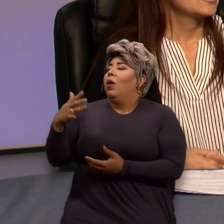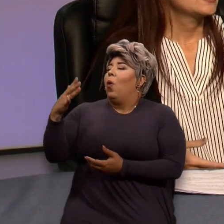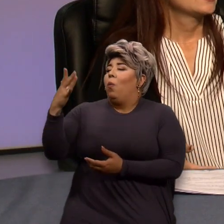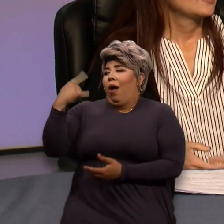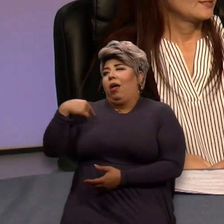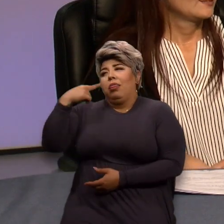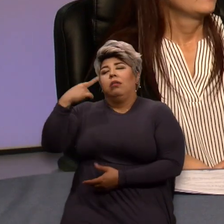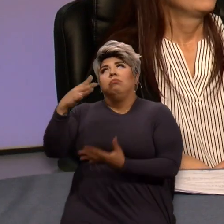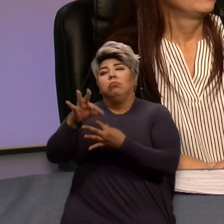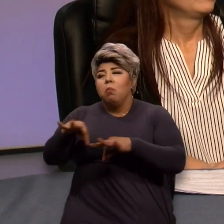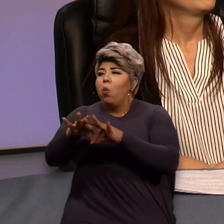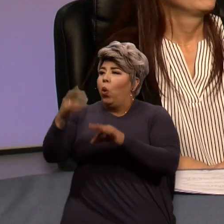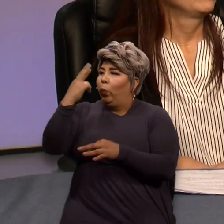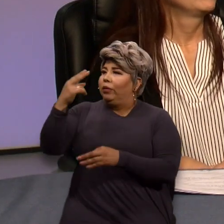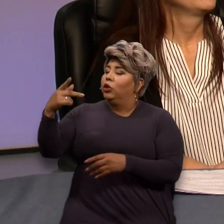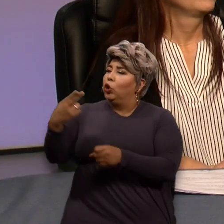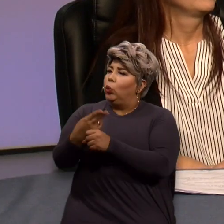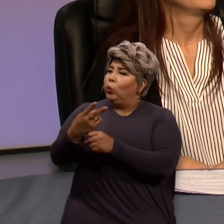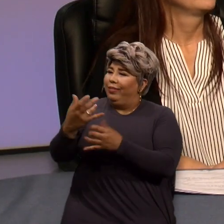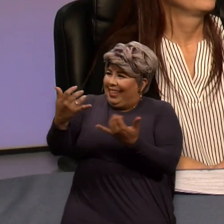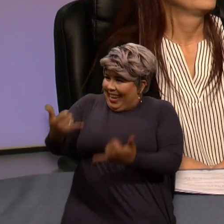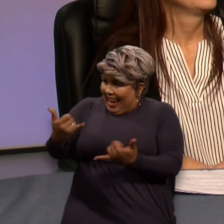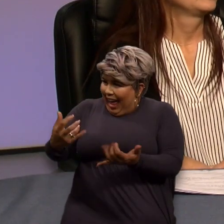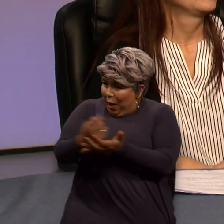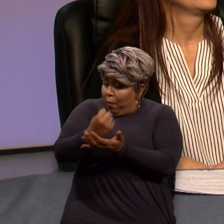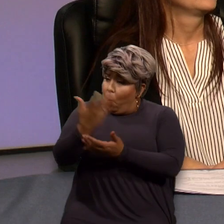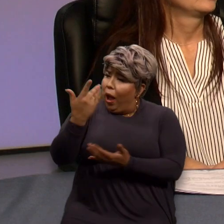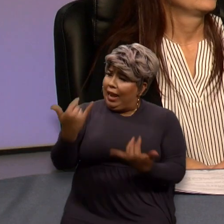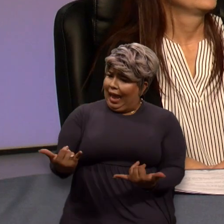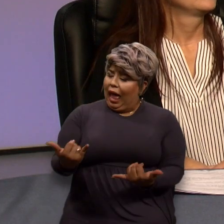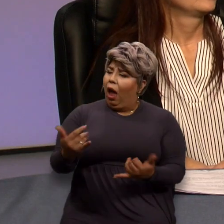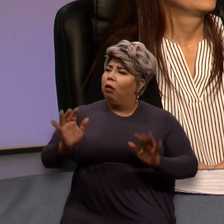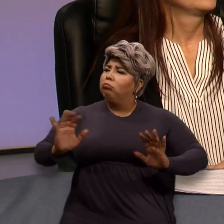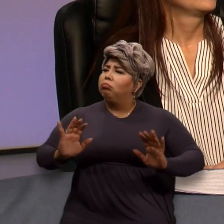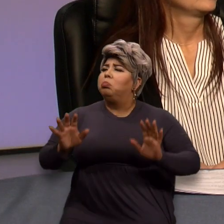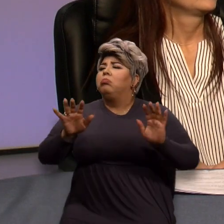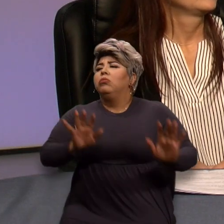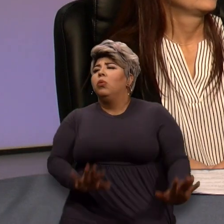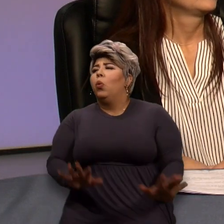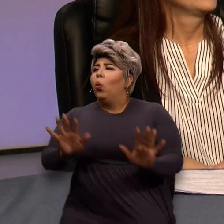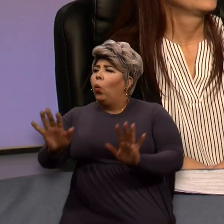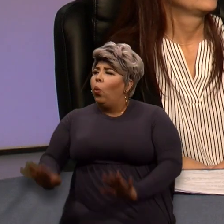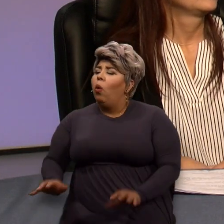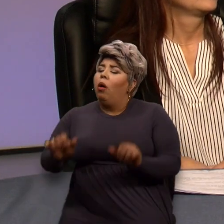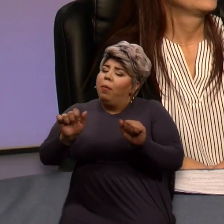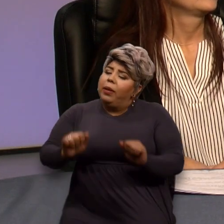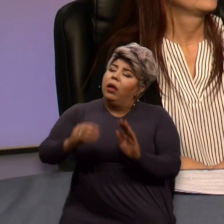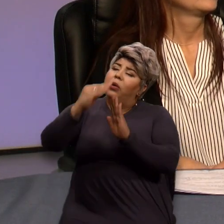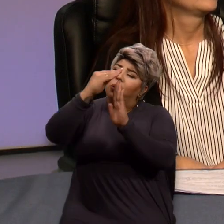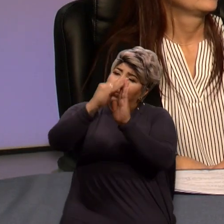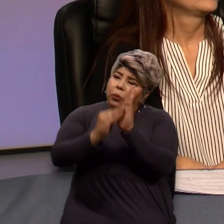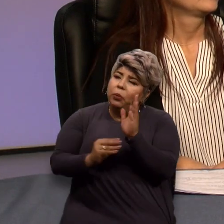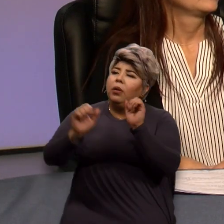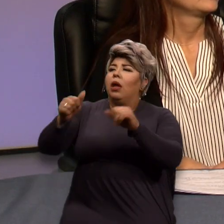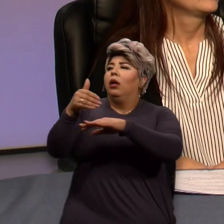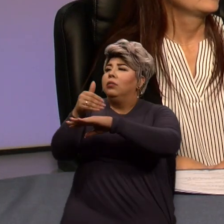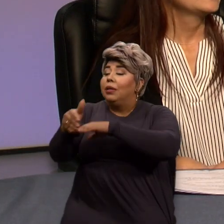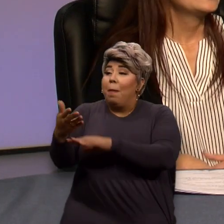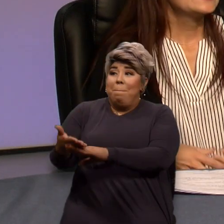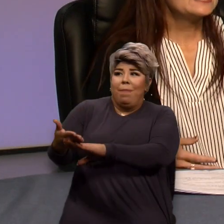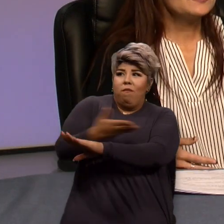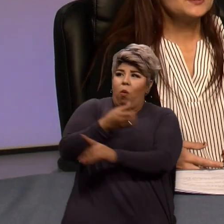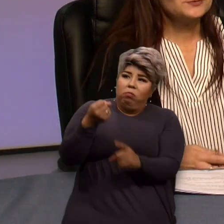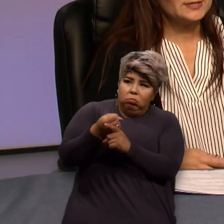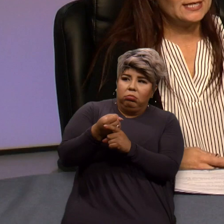important for people. And again, in a calm, collected environment to be able to put that information out in a form and submit it before that